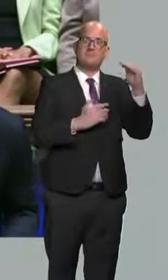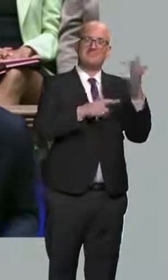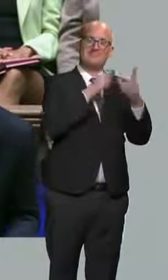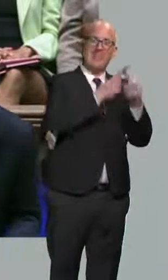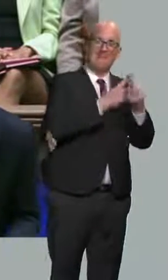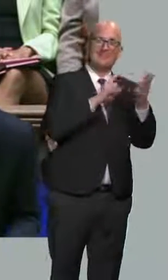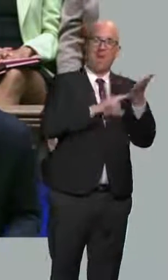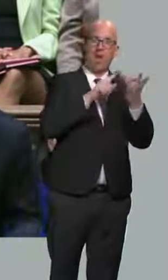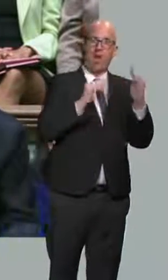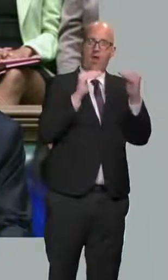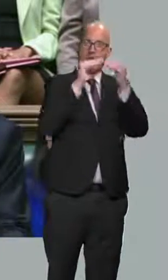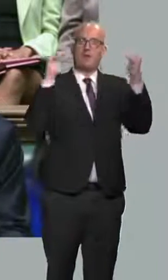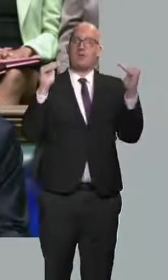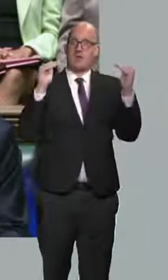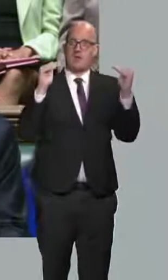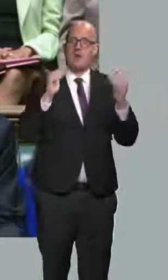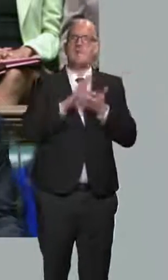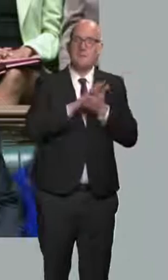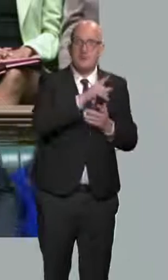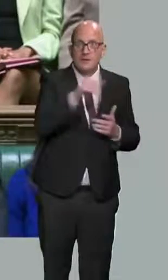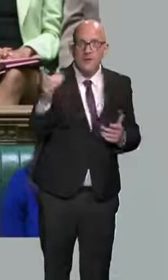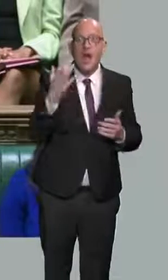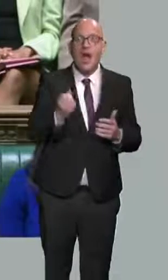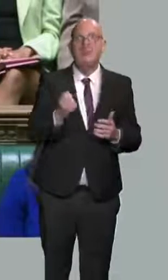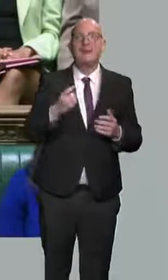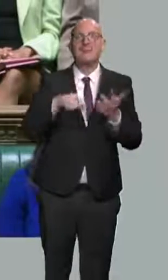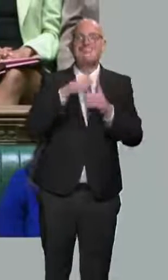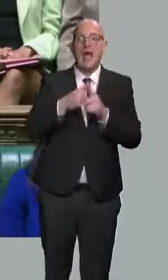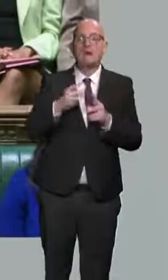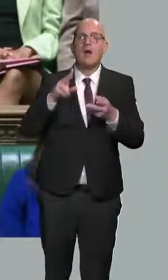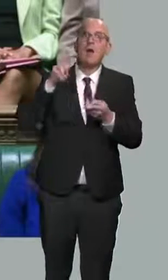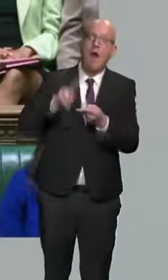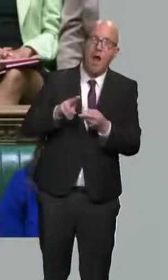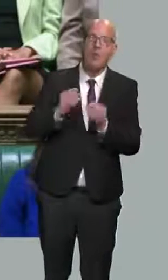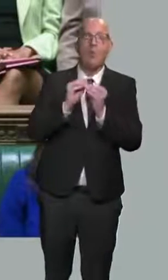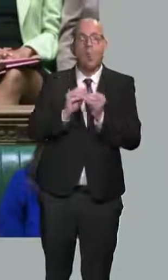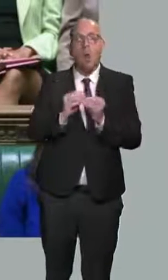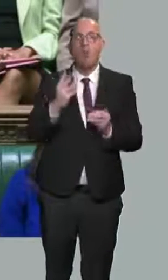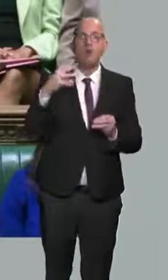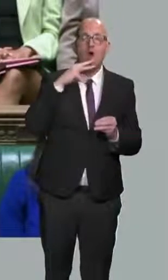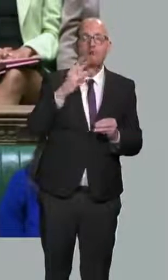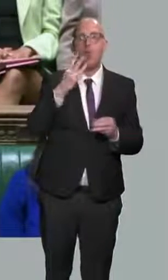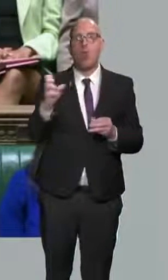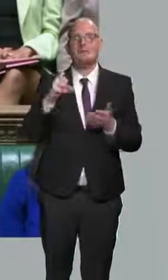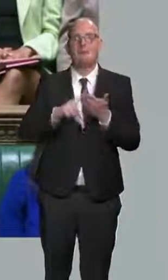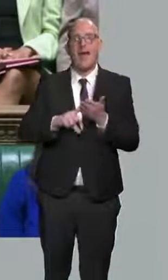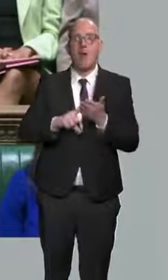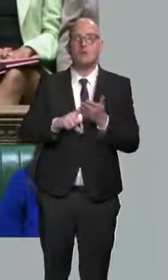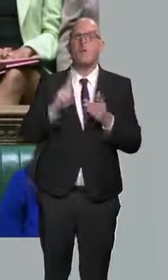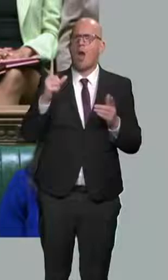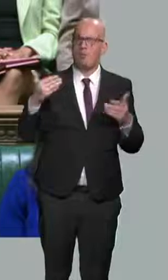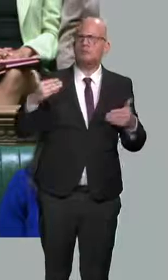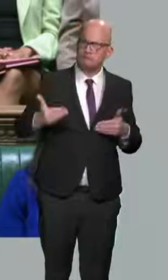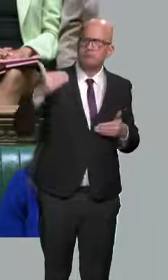30 million workers a tax cut worth over £330. Over time, I want